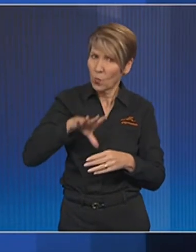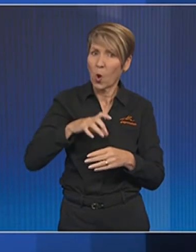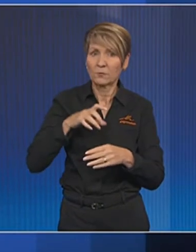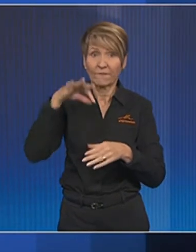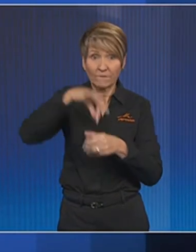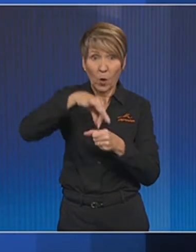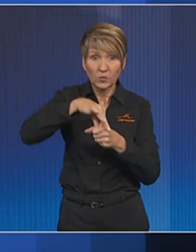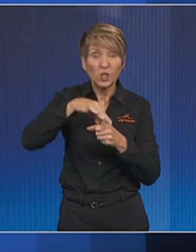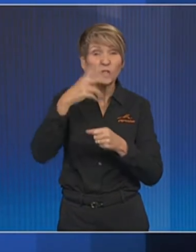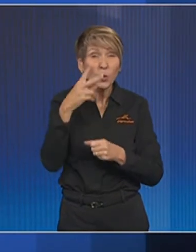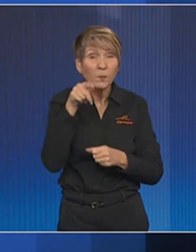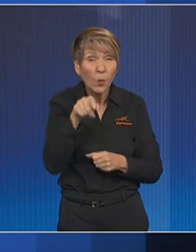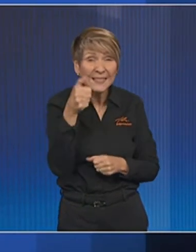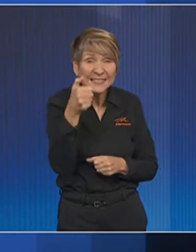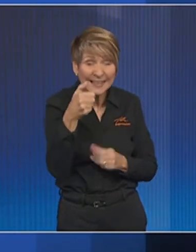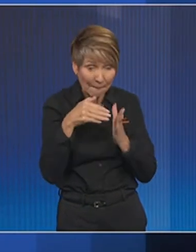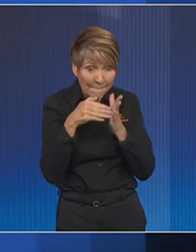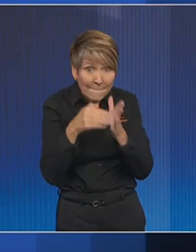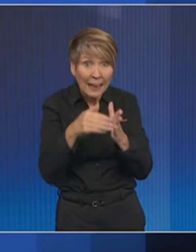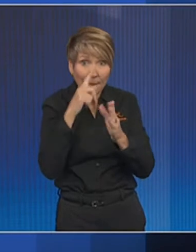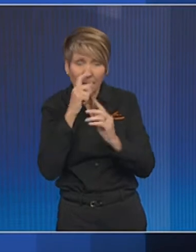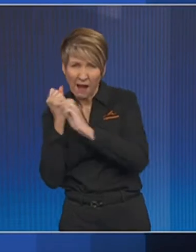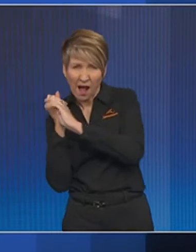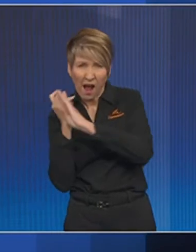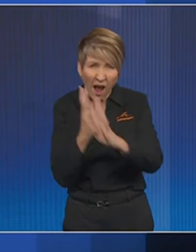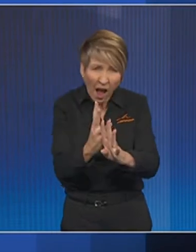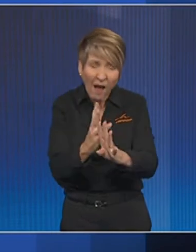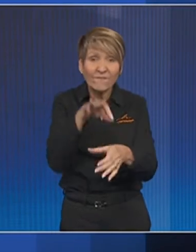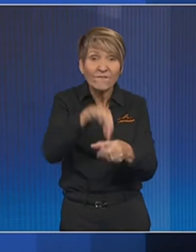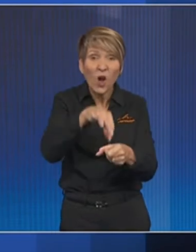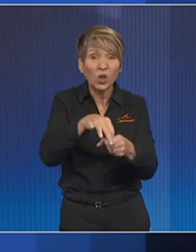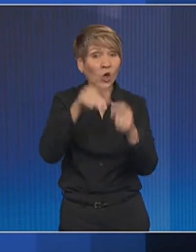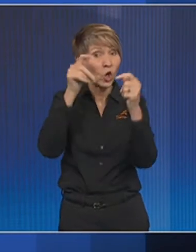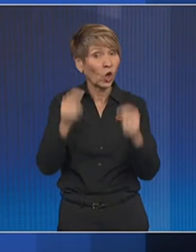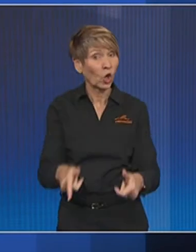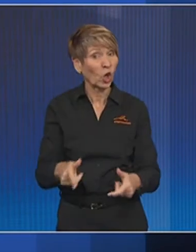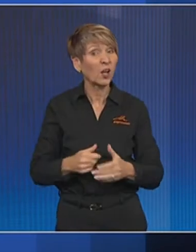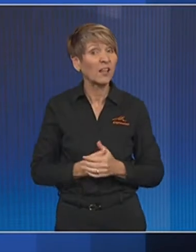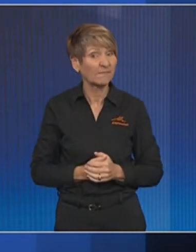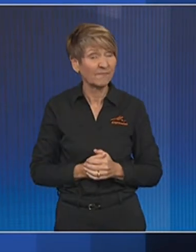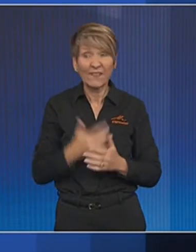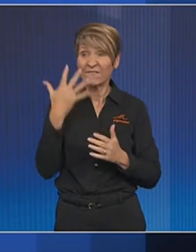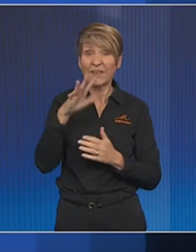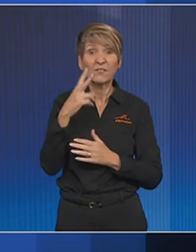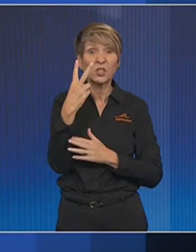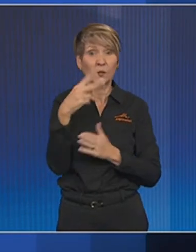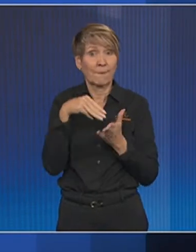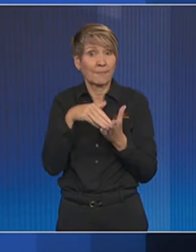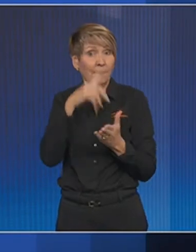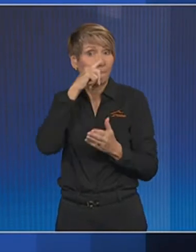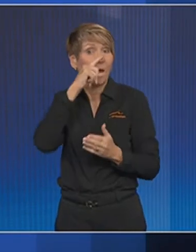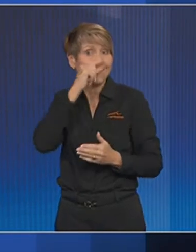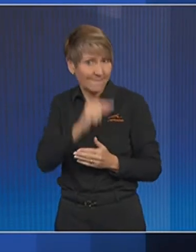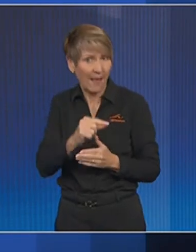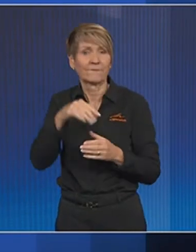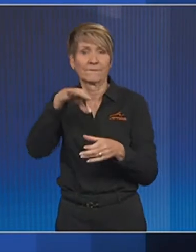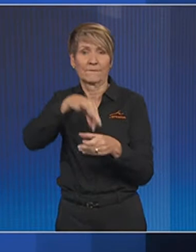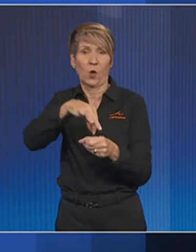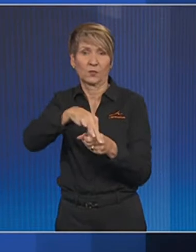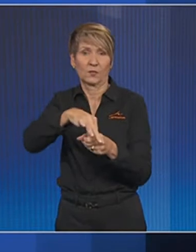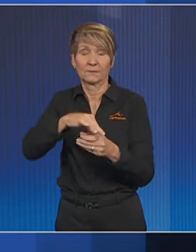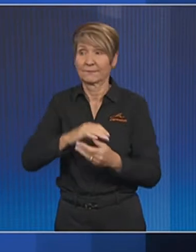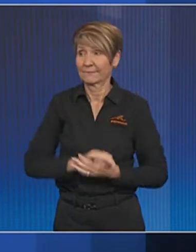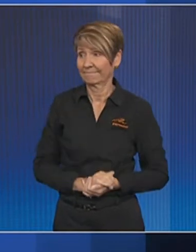.6 million of the 52 million registered voters turned out early last Sunday to cast their votes in advance. And the